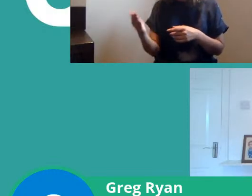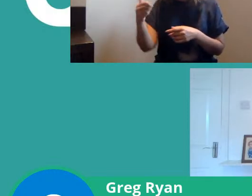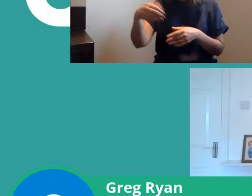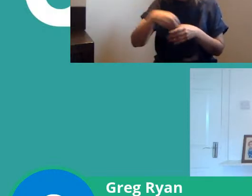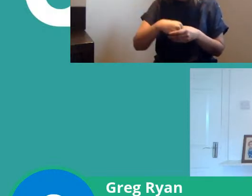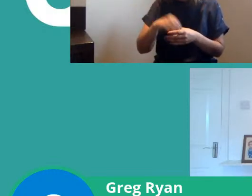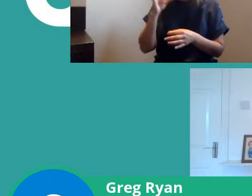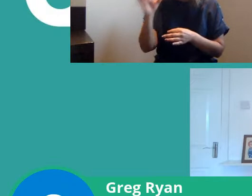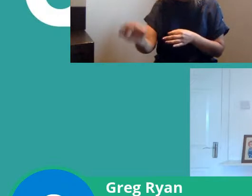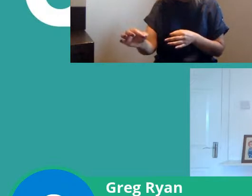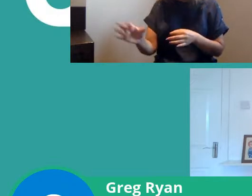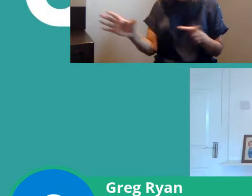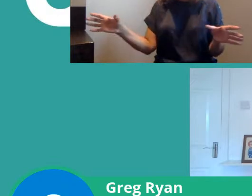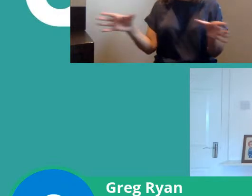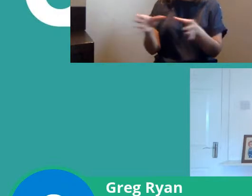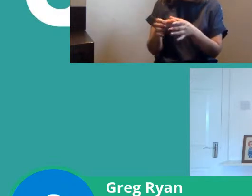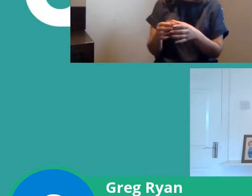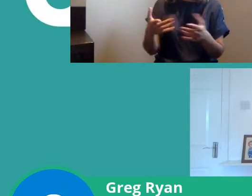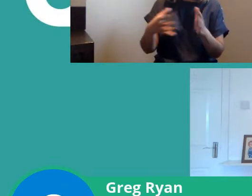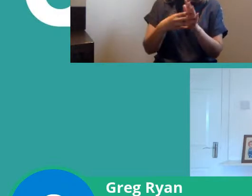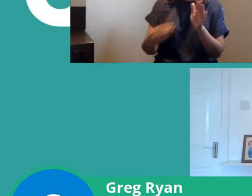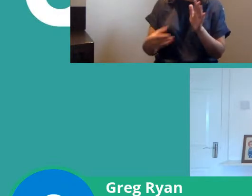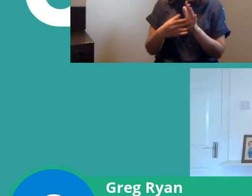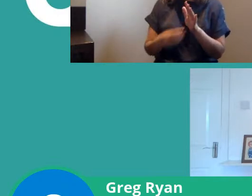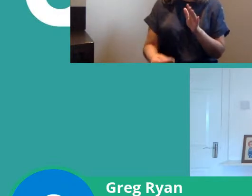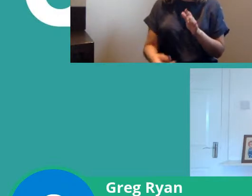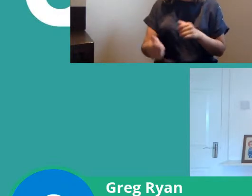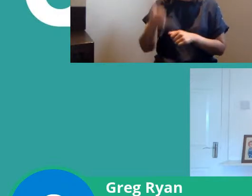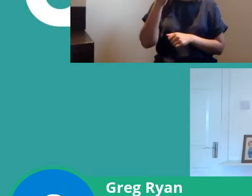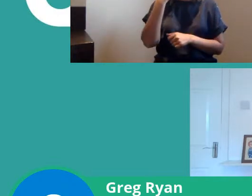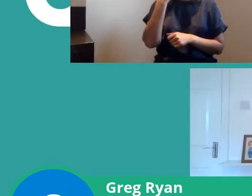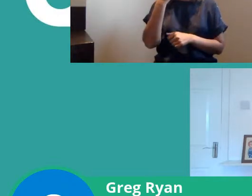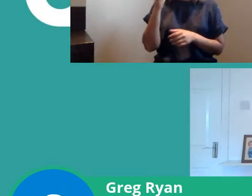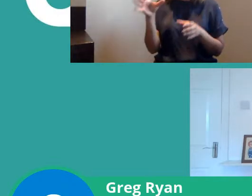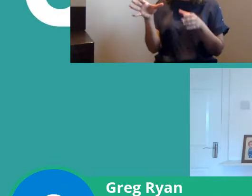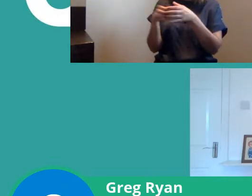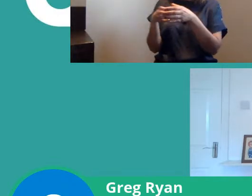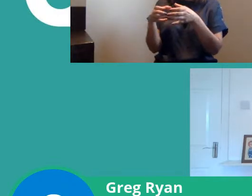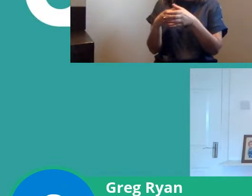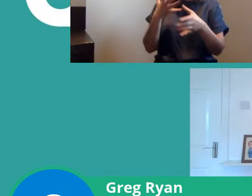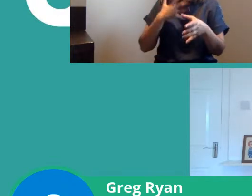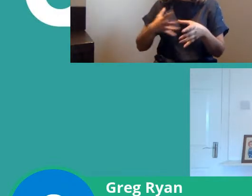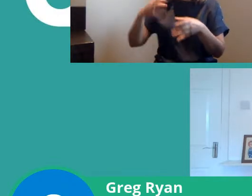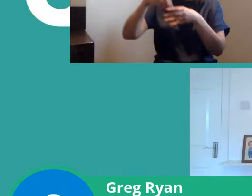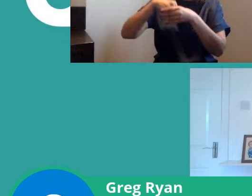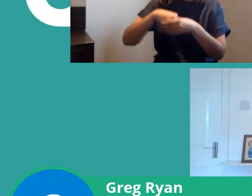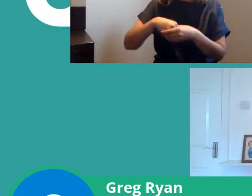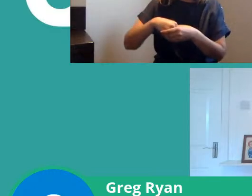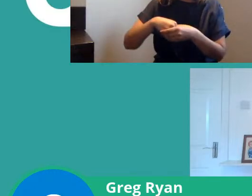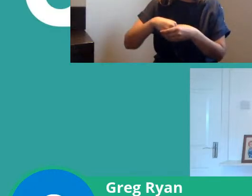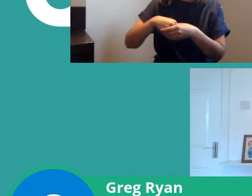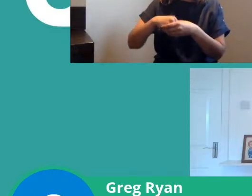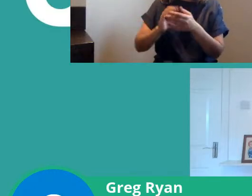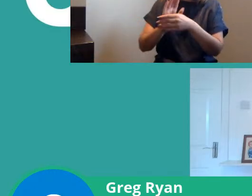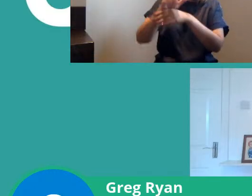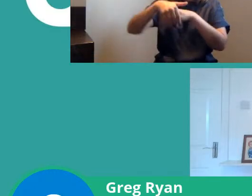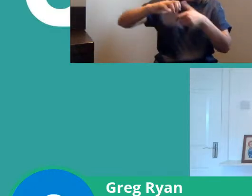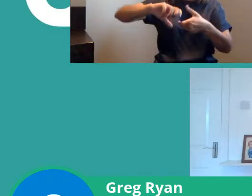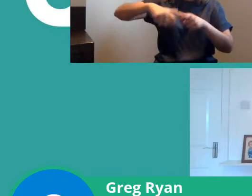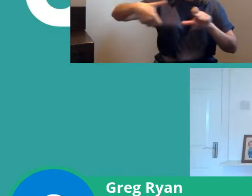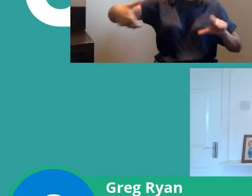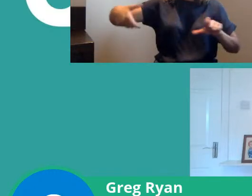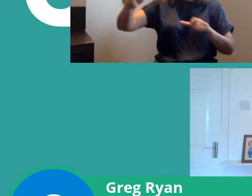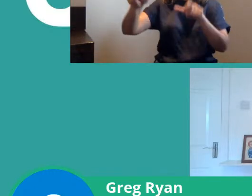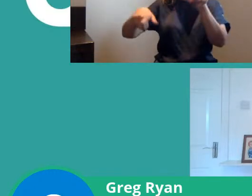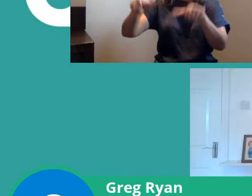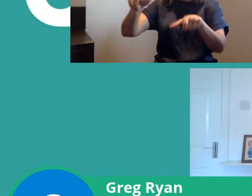it's actually fine so let's say you know I know there's a group that's considering taking part that's postgraduate research students